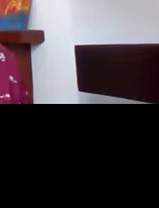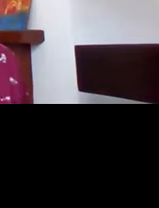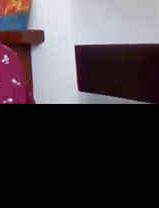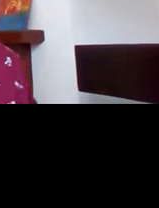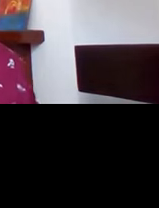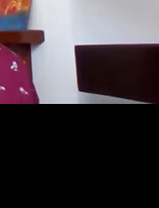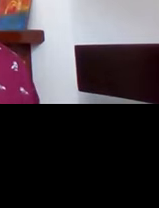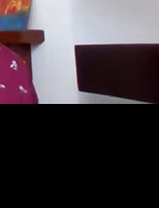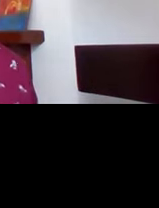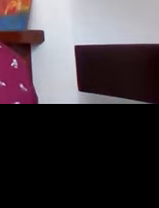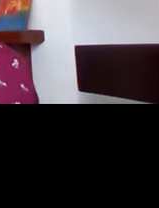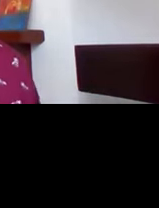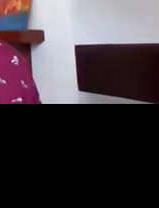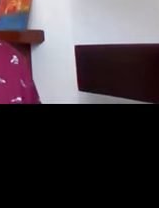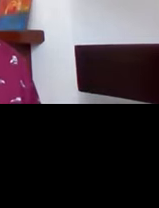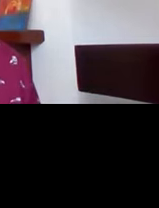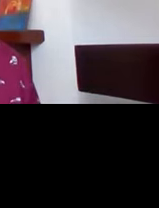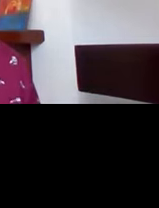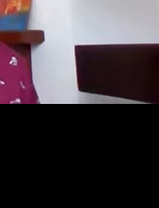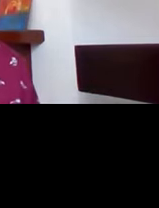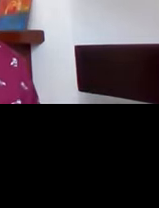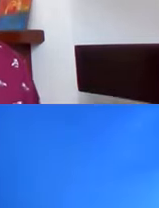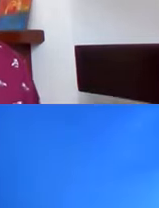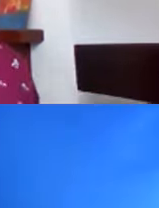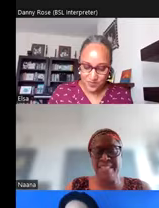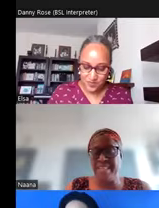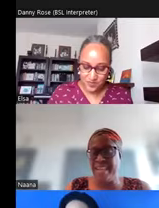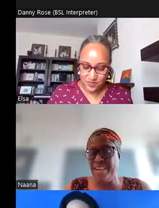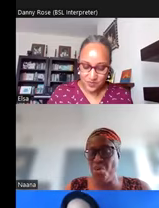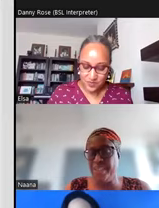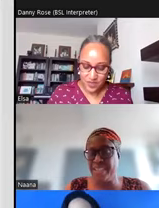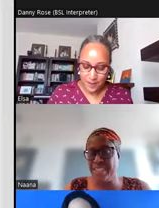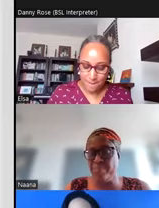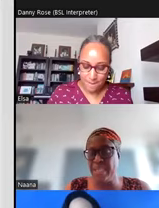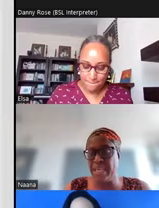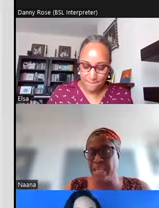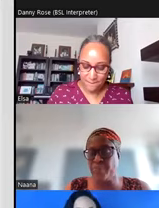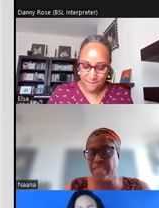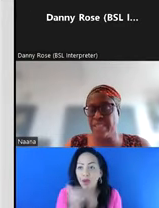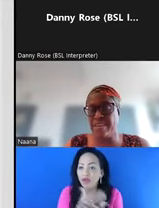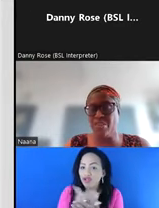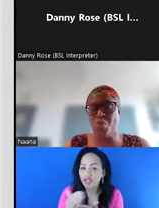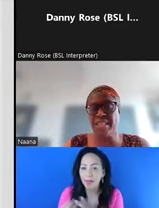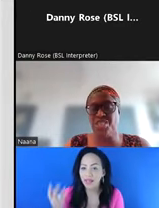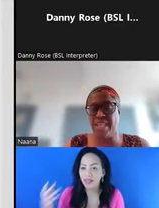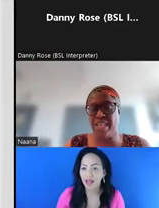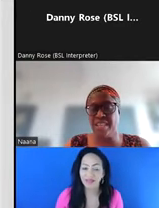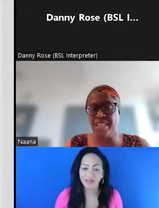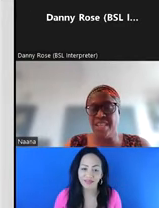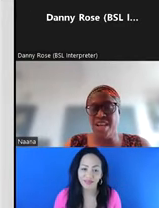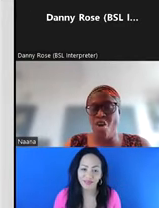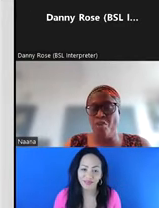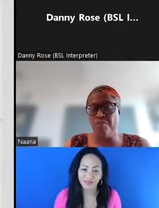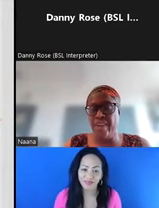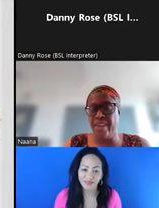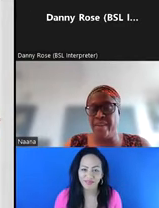Thank you very much, Elsa. Let me just share my slides. And I know that being the last person, there is always the challenge